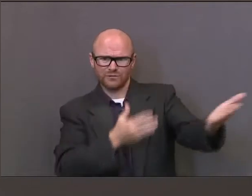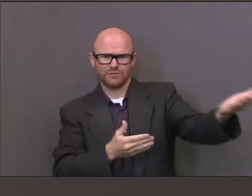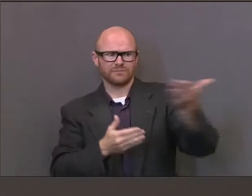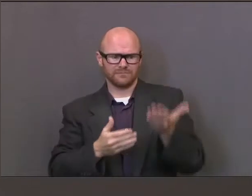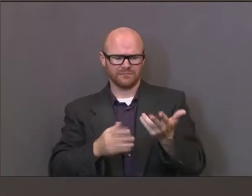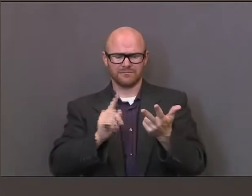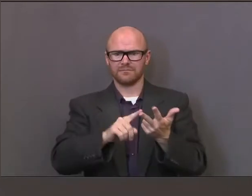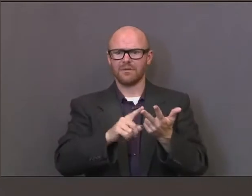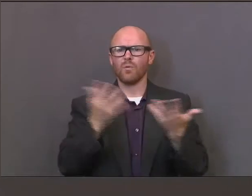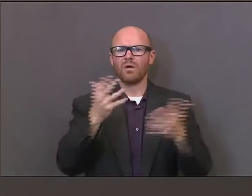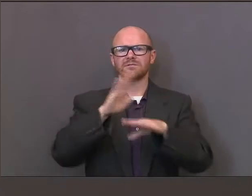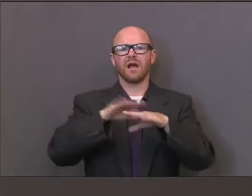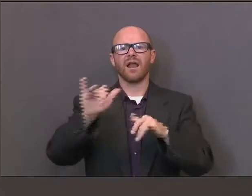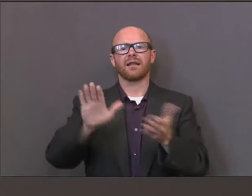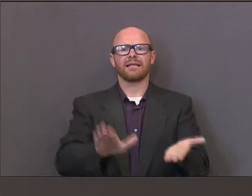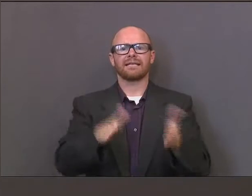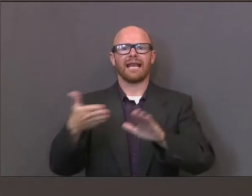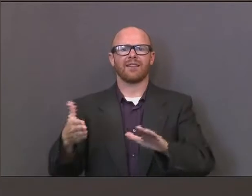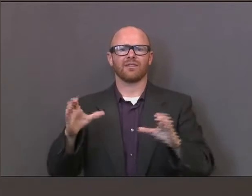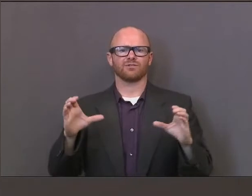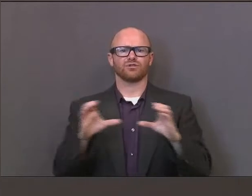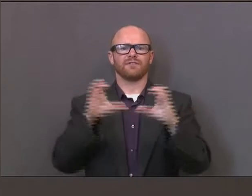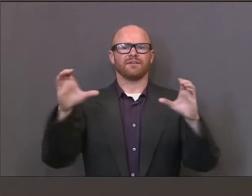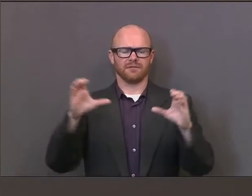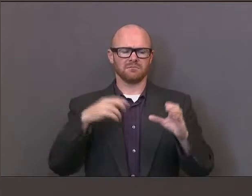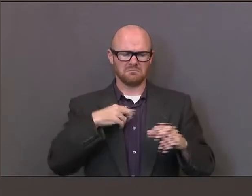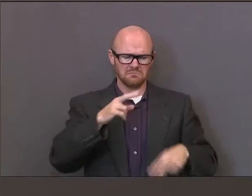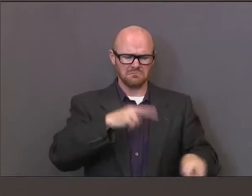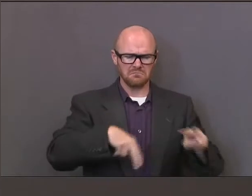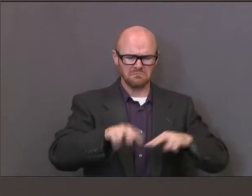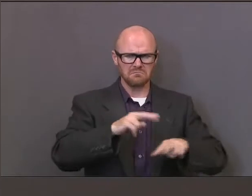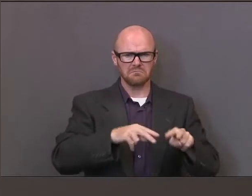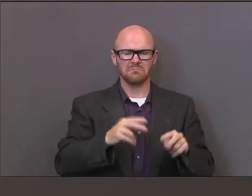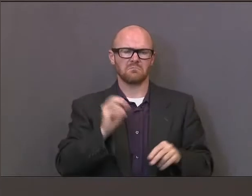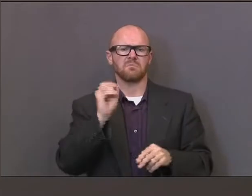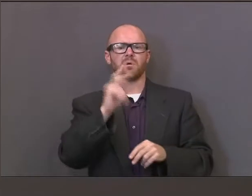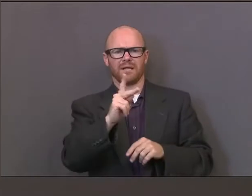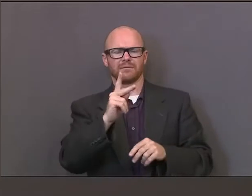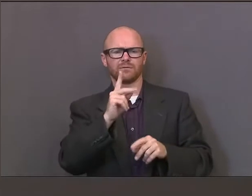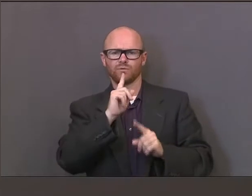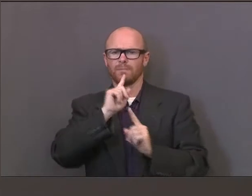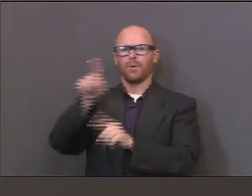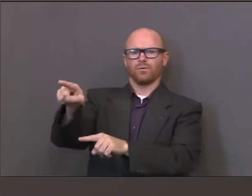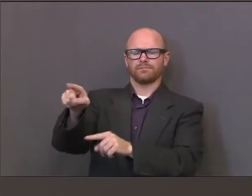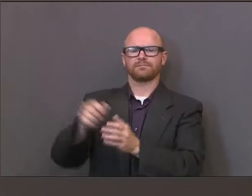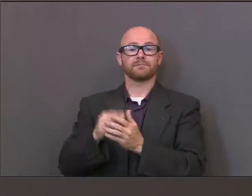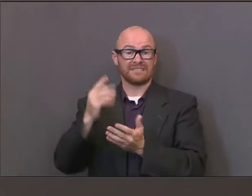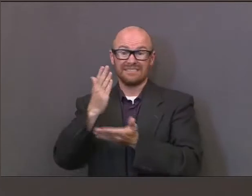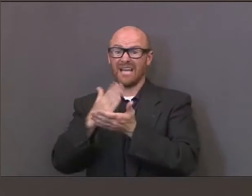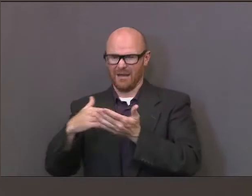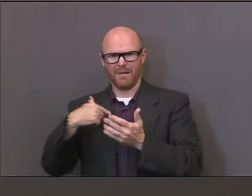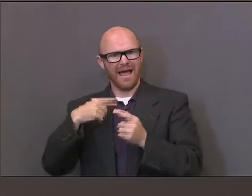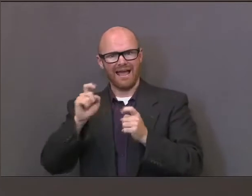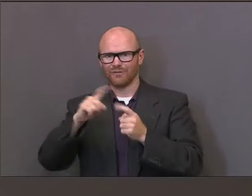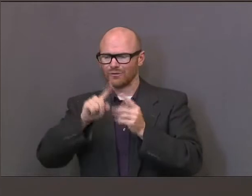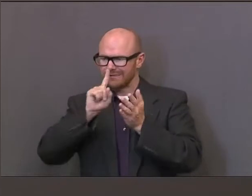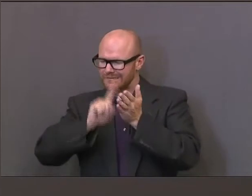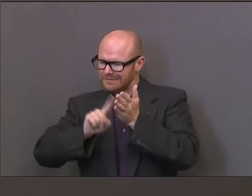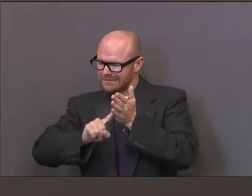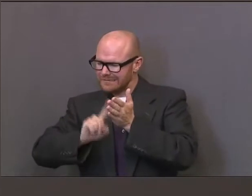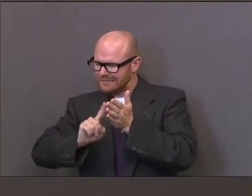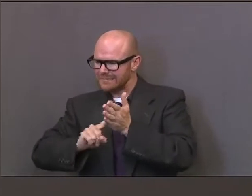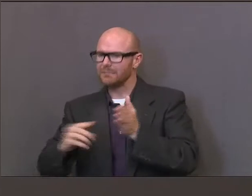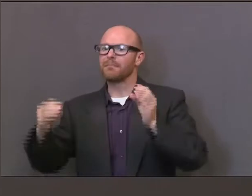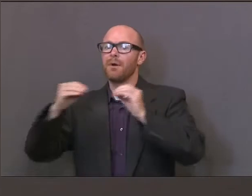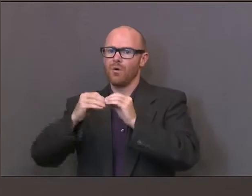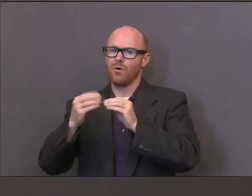is consistent, we will report those deaths. Some require further investigation before we report those on. Rarely, the